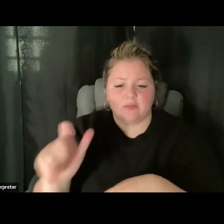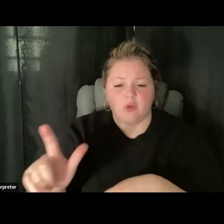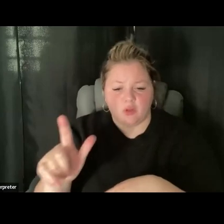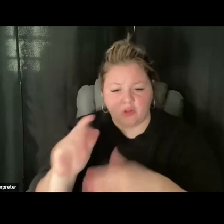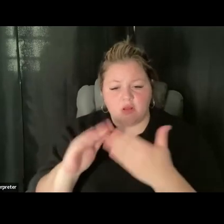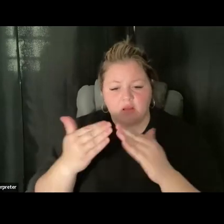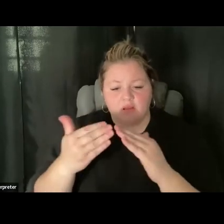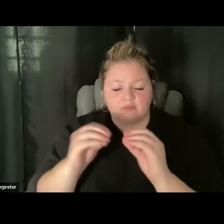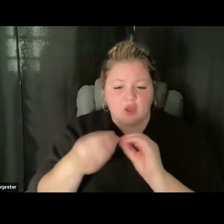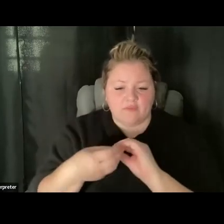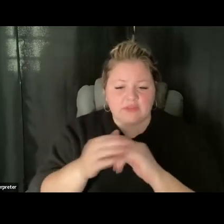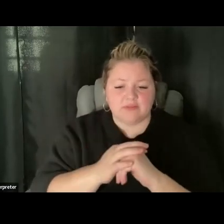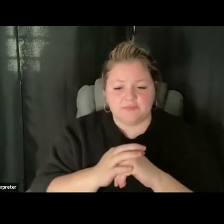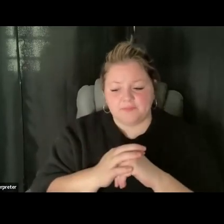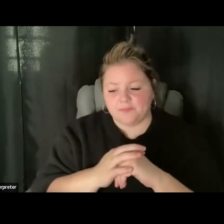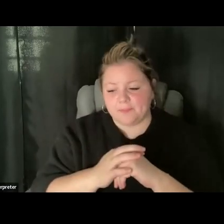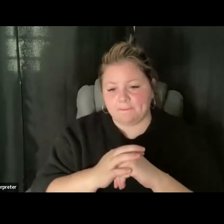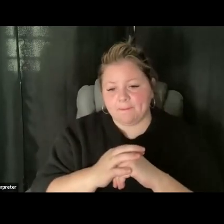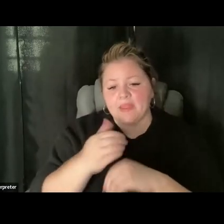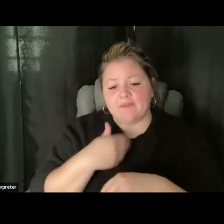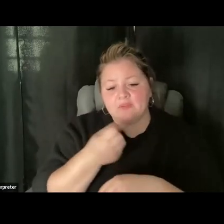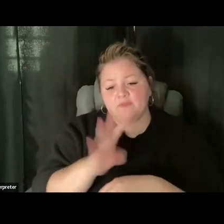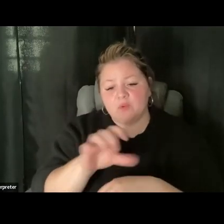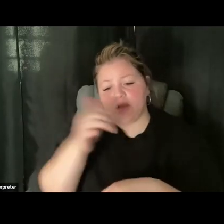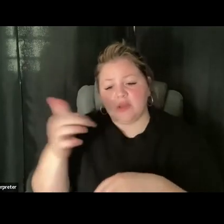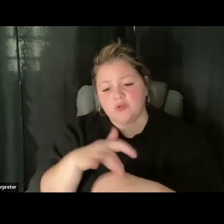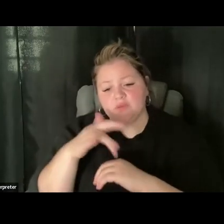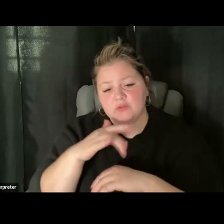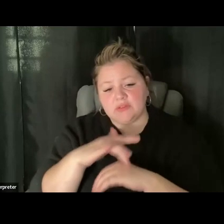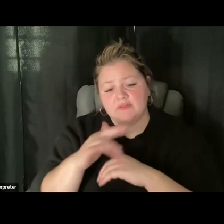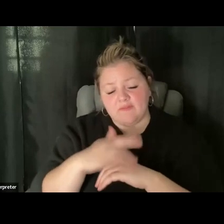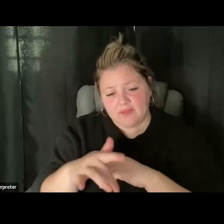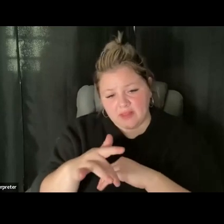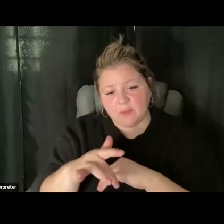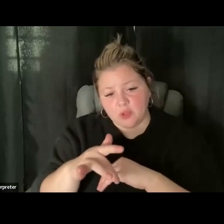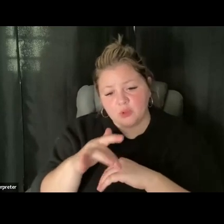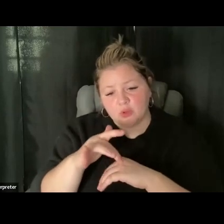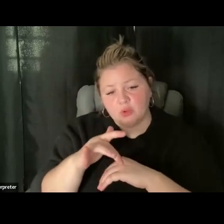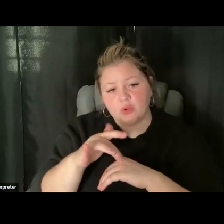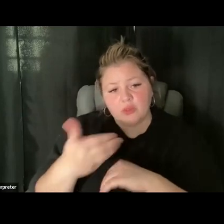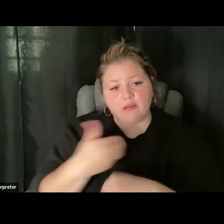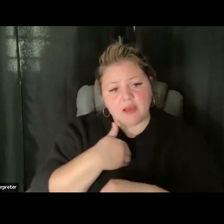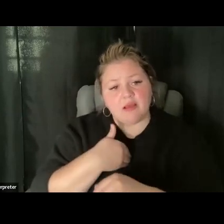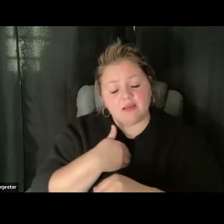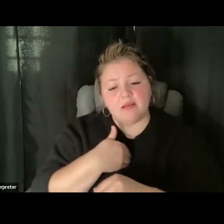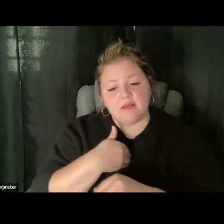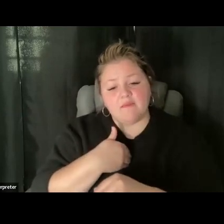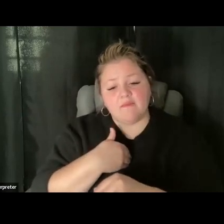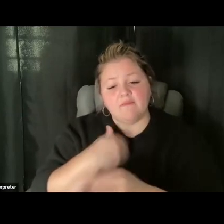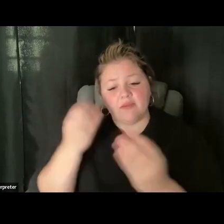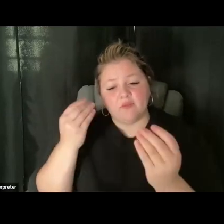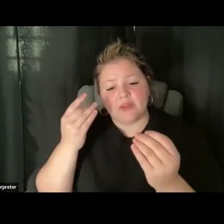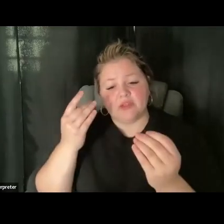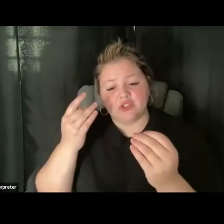And there are a few other resources available that have information about upcoming elections.